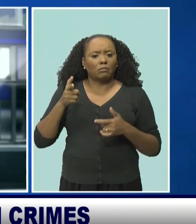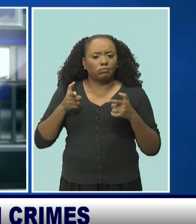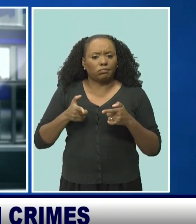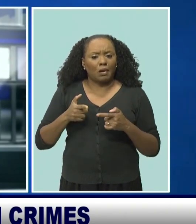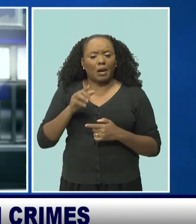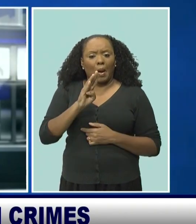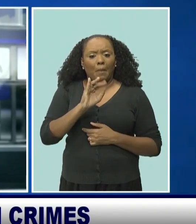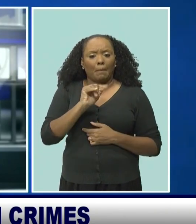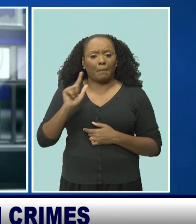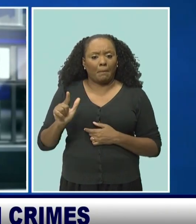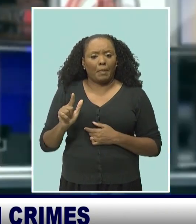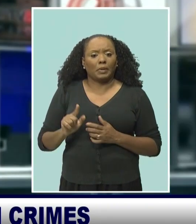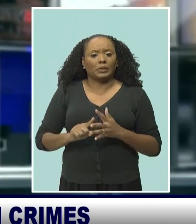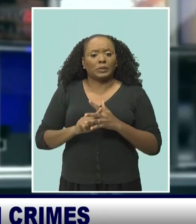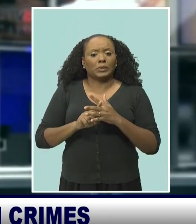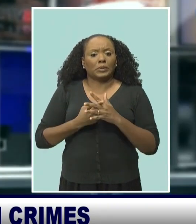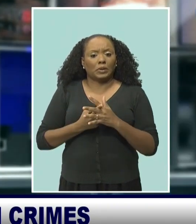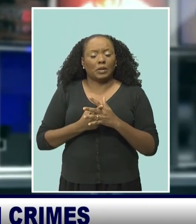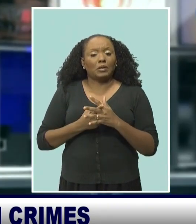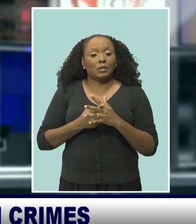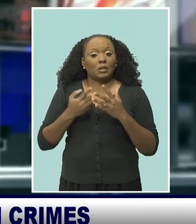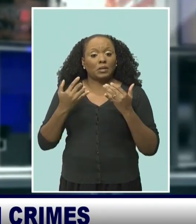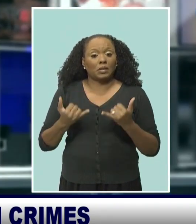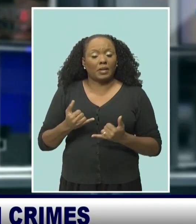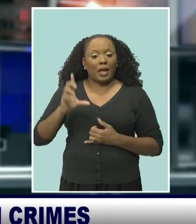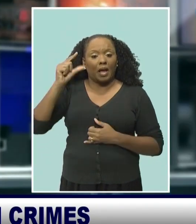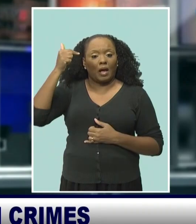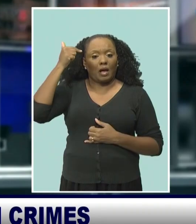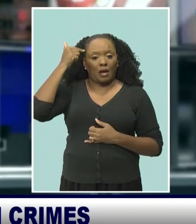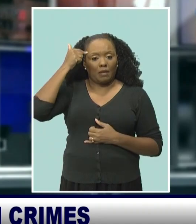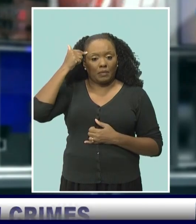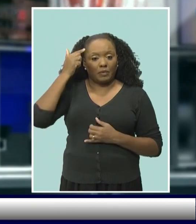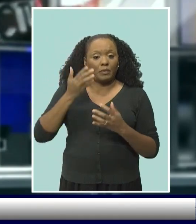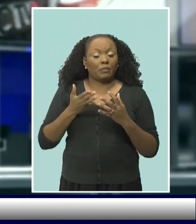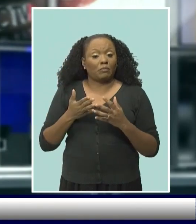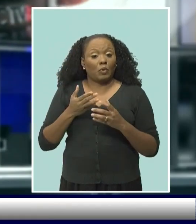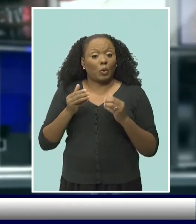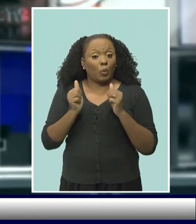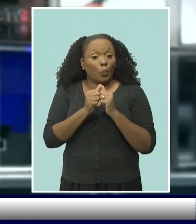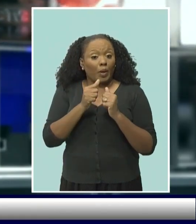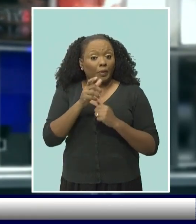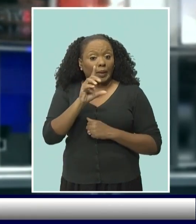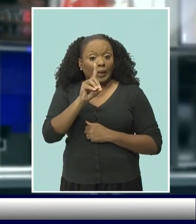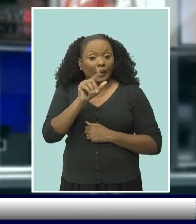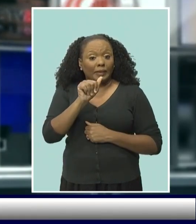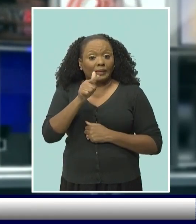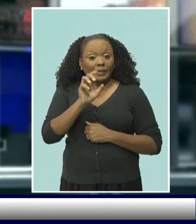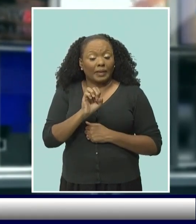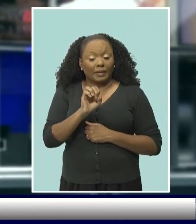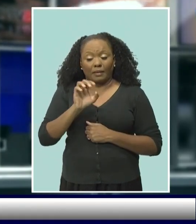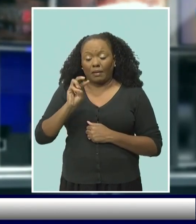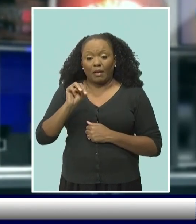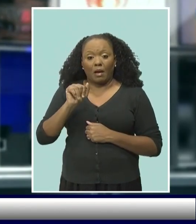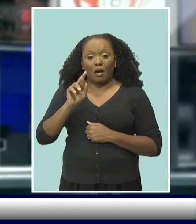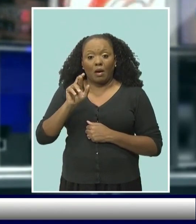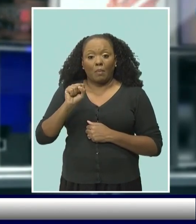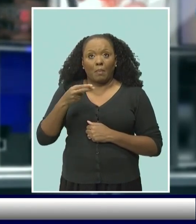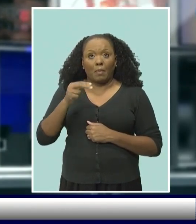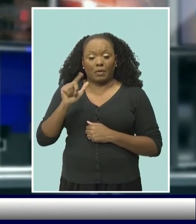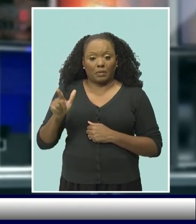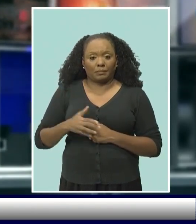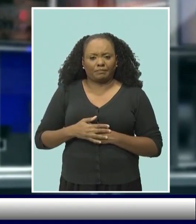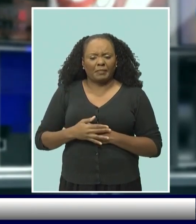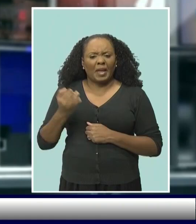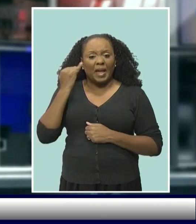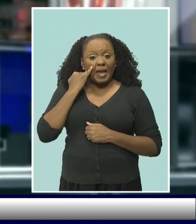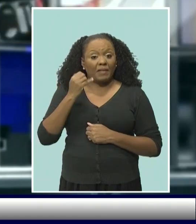was introduced in the House of Assembly by the Attorney General, Dale Marshall. Under the proposed bill, an individual found guilty of a